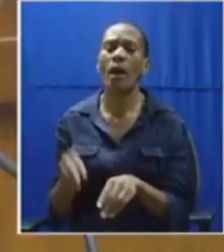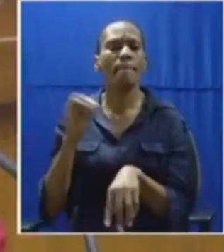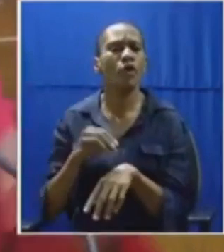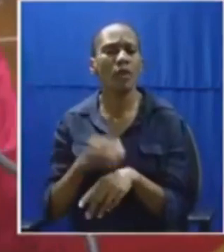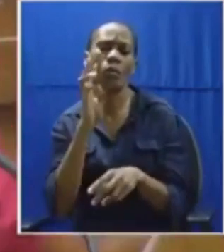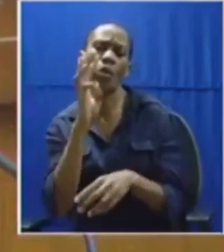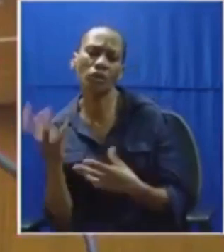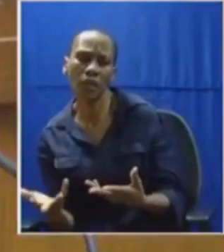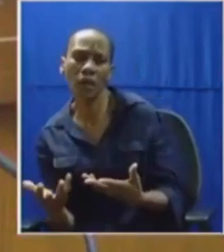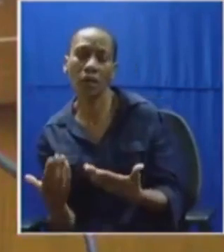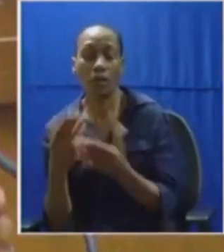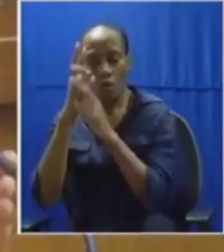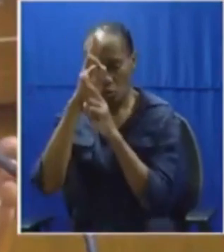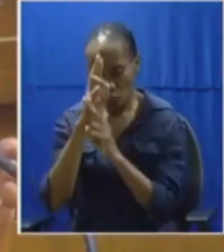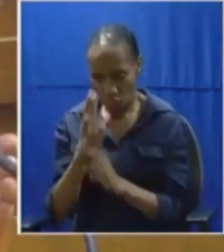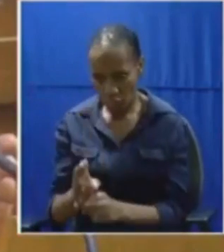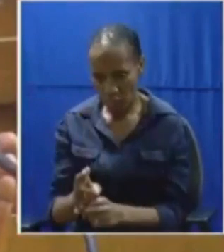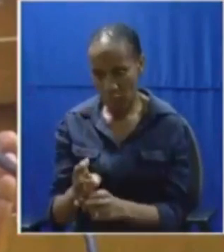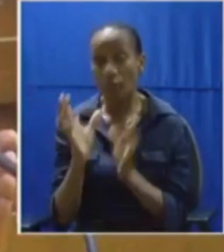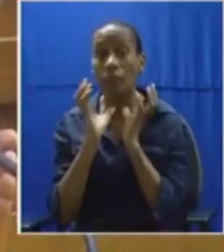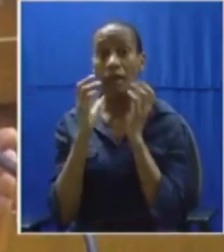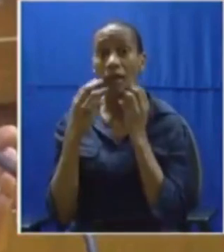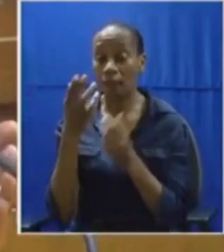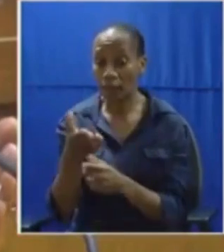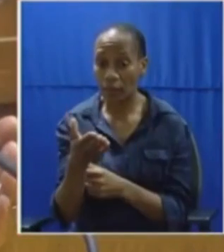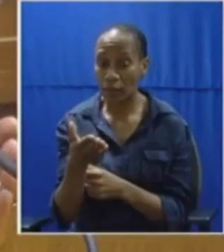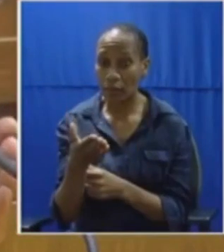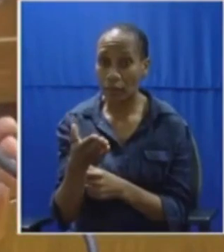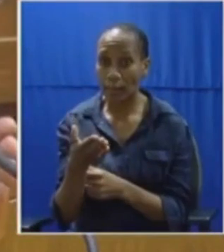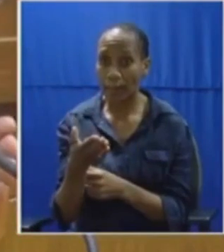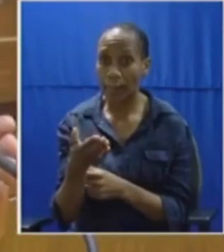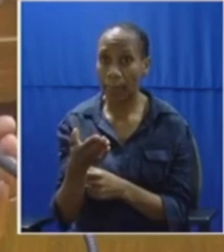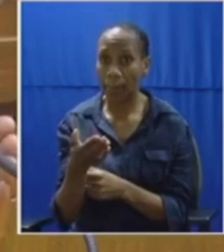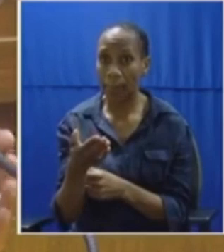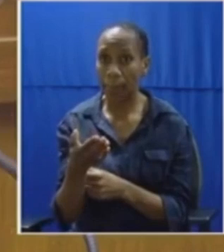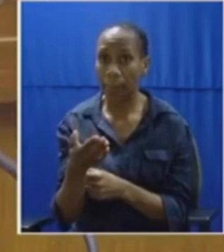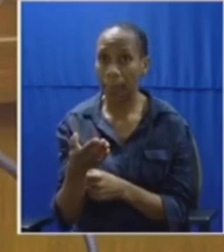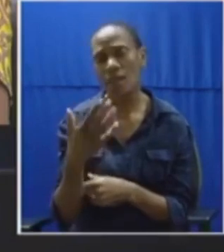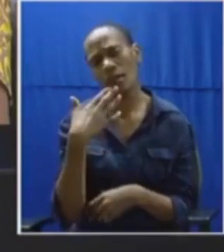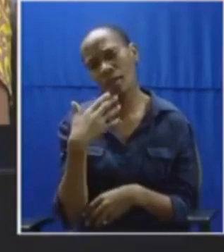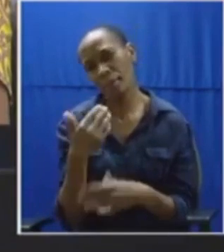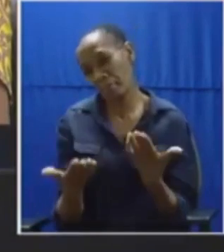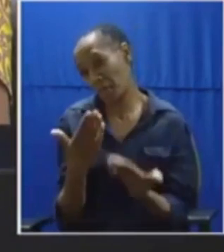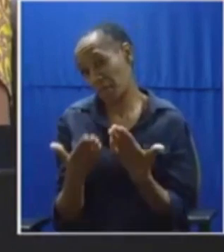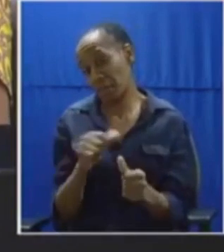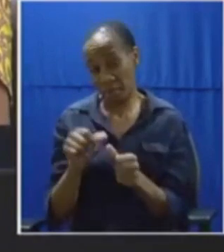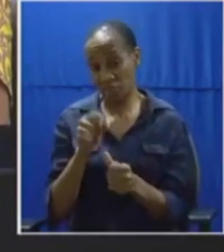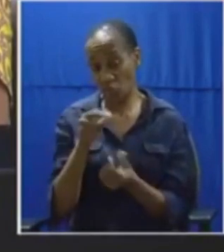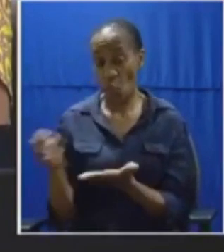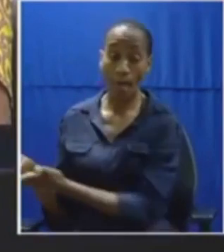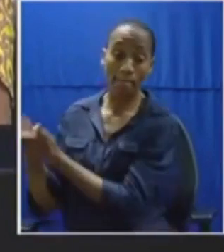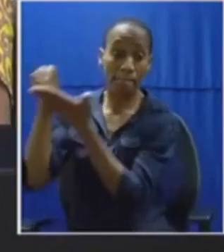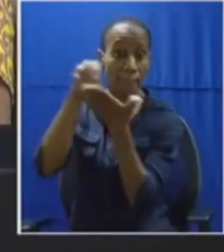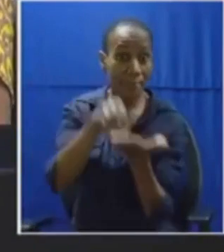of water and honorable malema would you rather not bring a substantive motion to this house the national